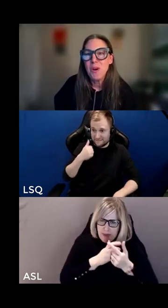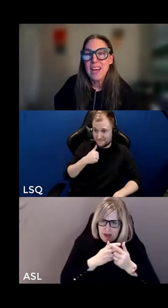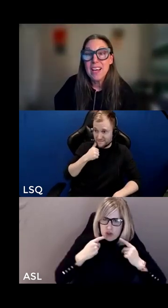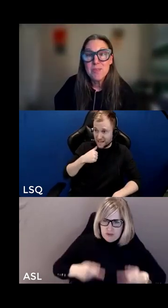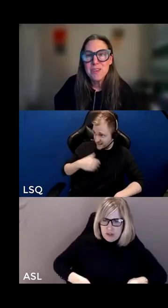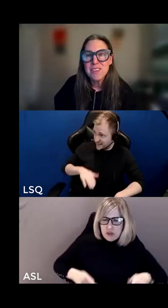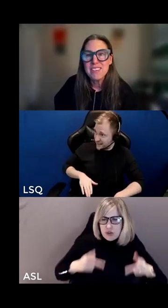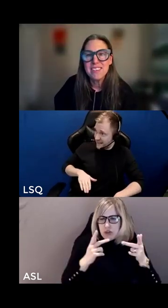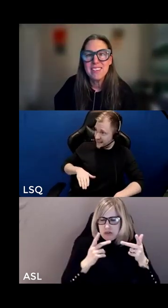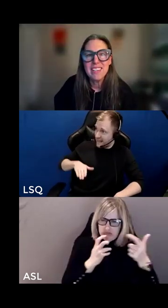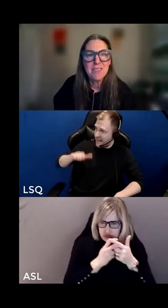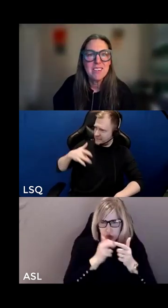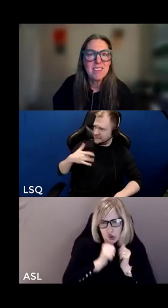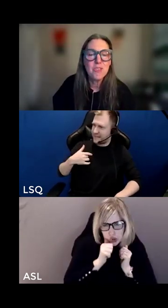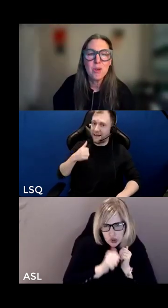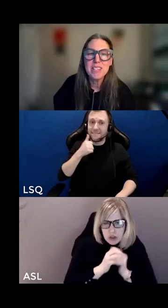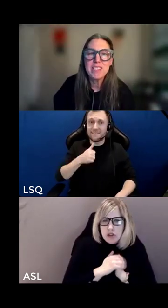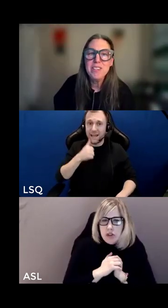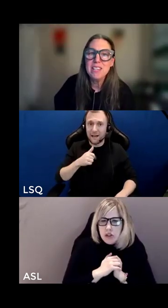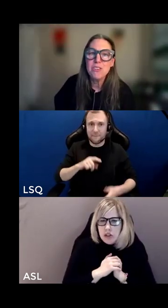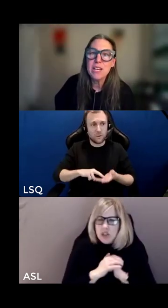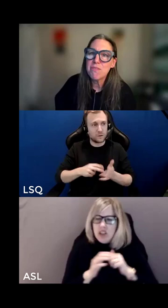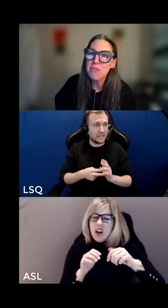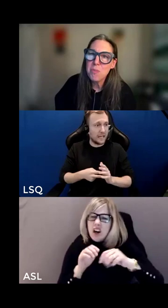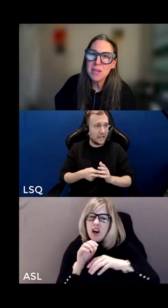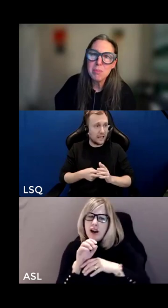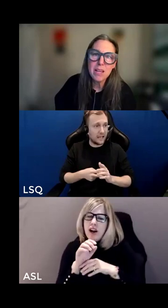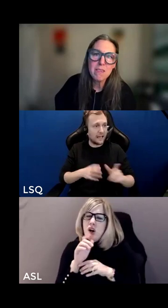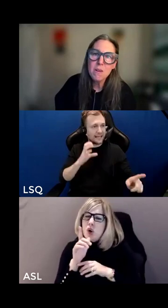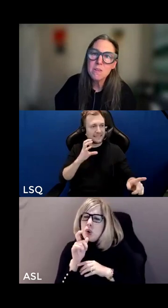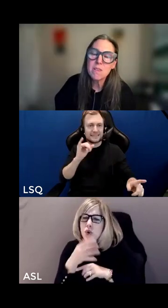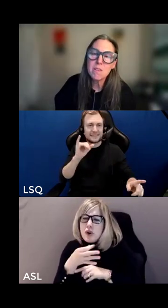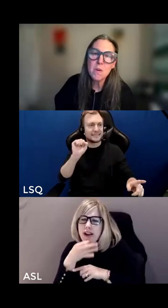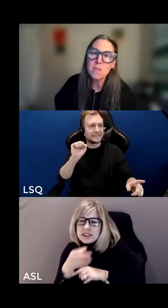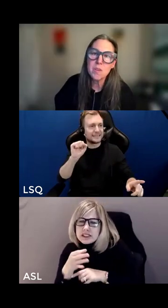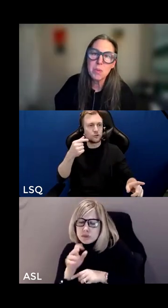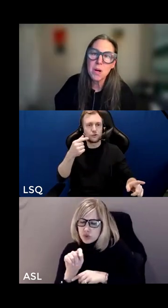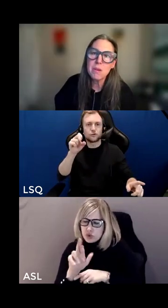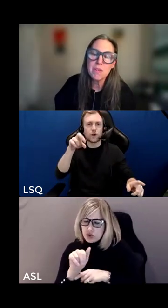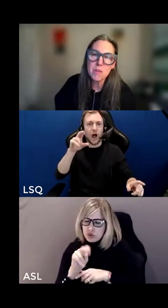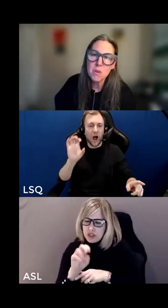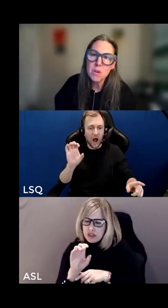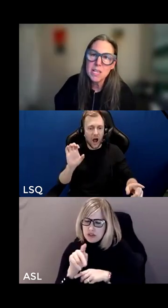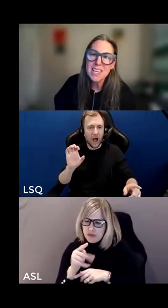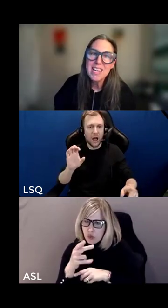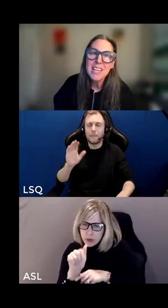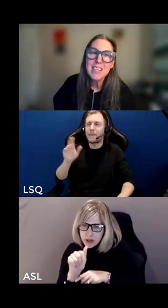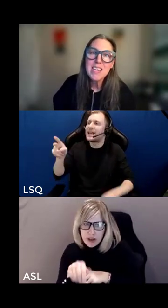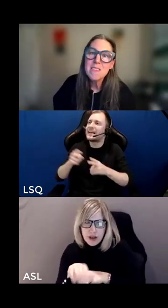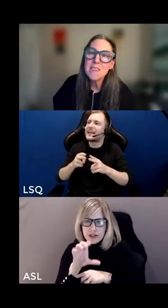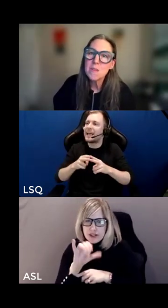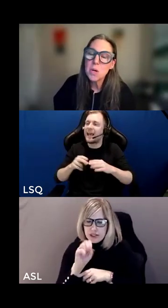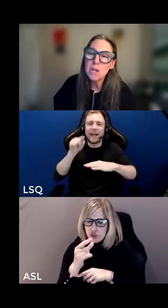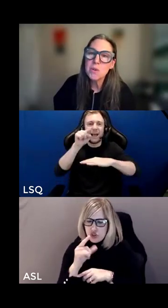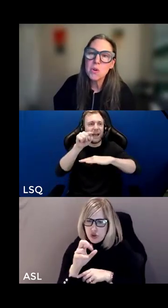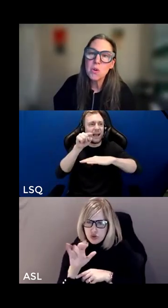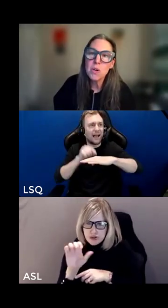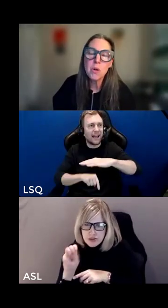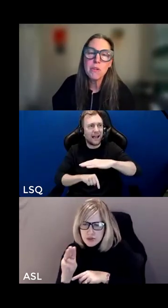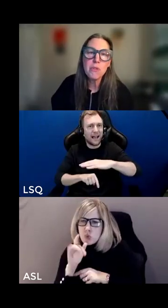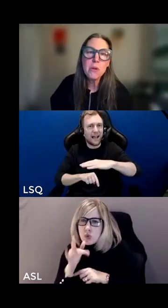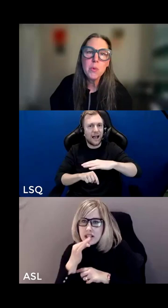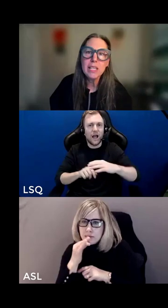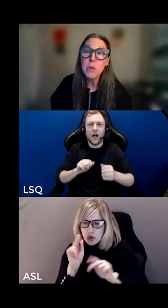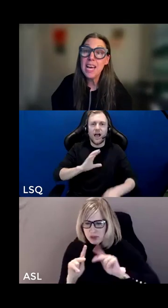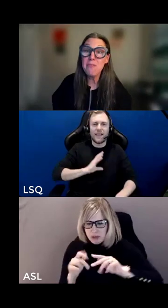who's more expert on how cis normativity and transphobia plays out it's folks on the bottom of this coin this is one of those